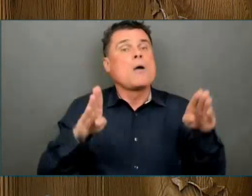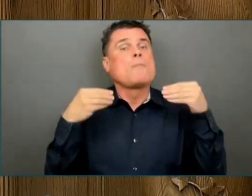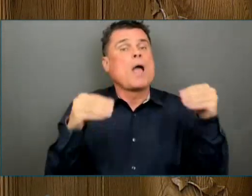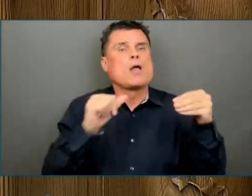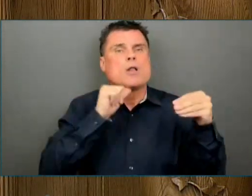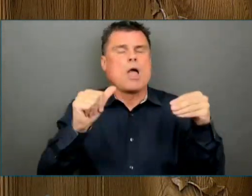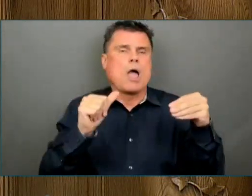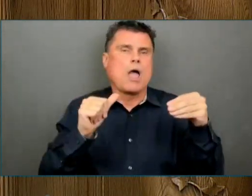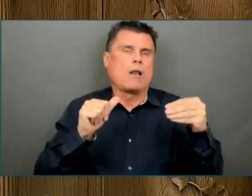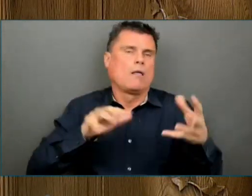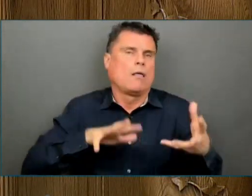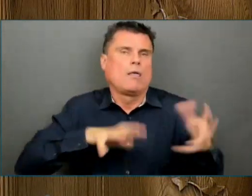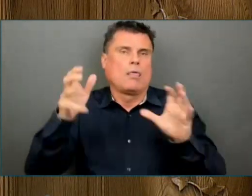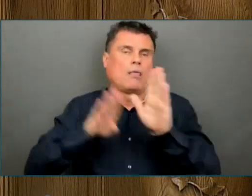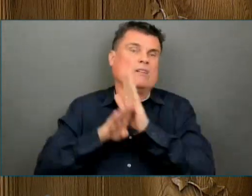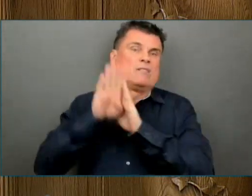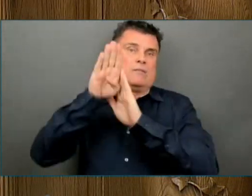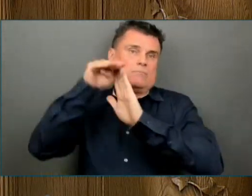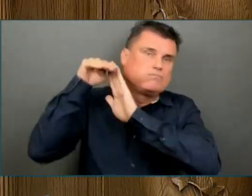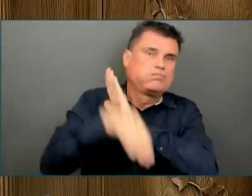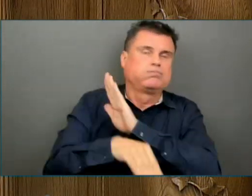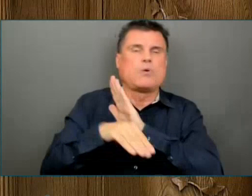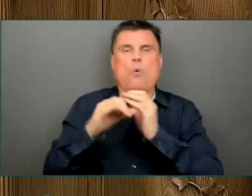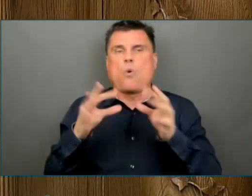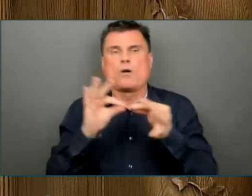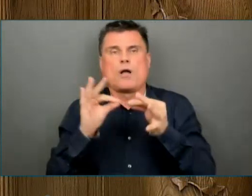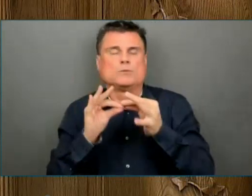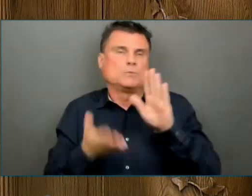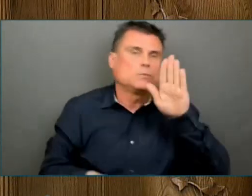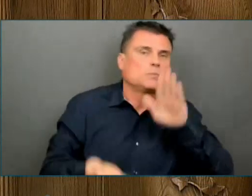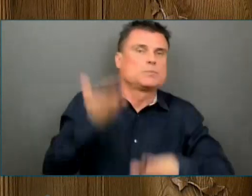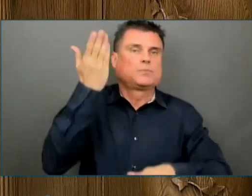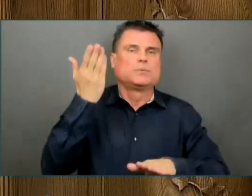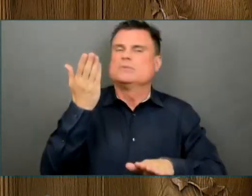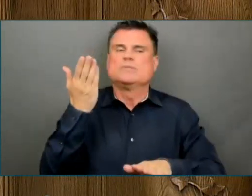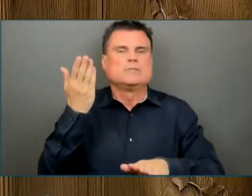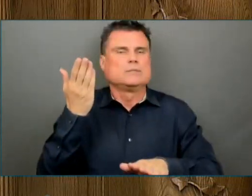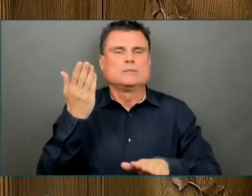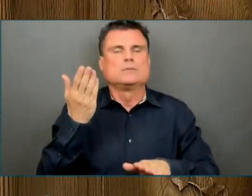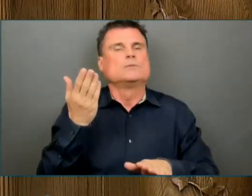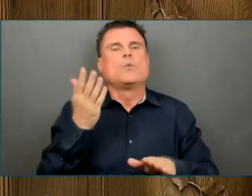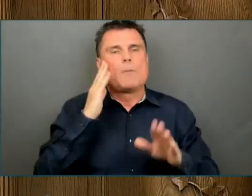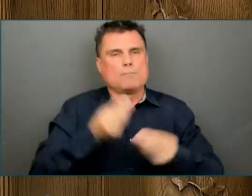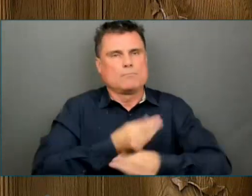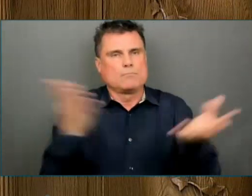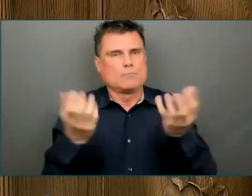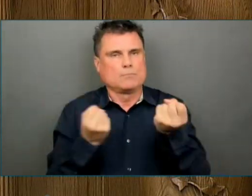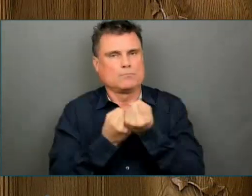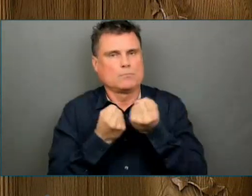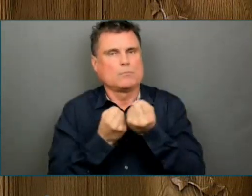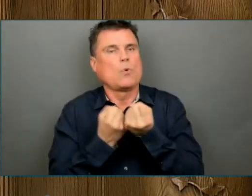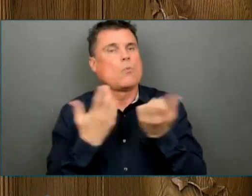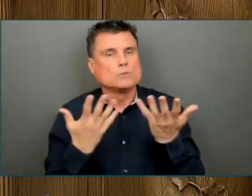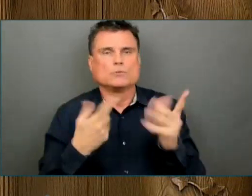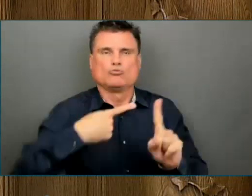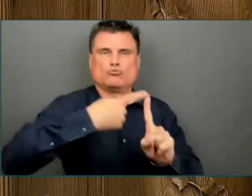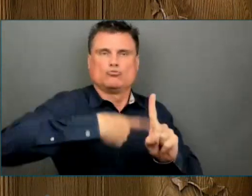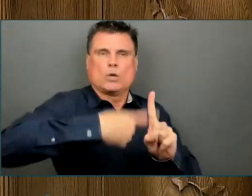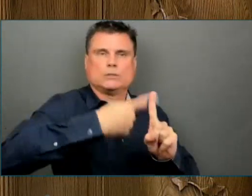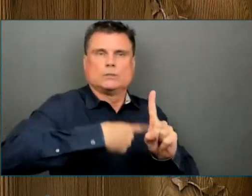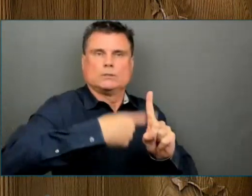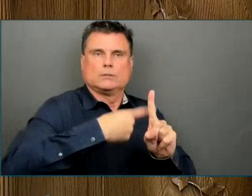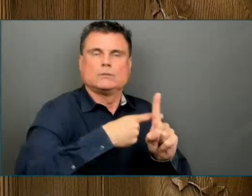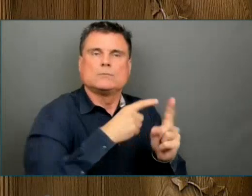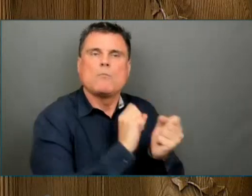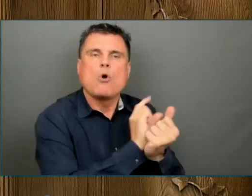help build thousands of missing middle rental homes throughout the province. Your government will help even more families get